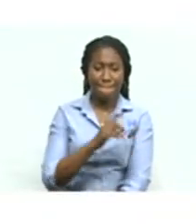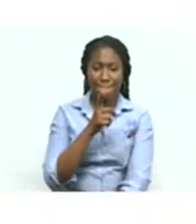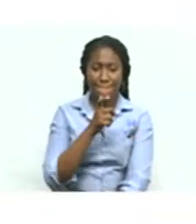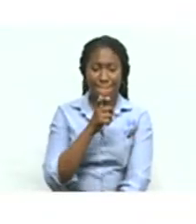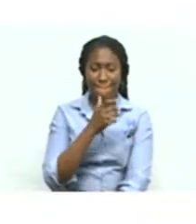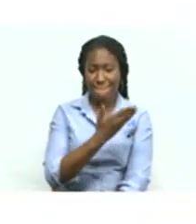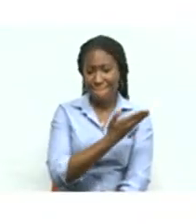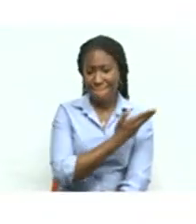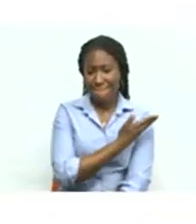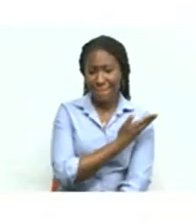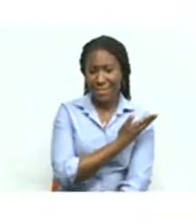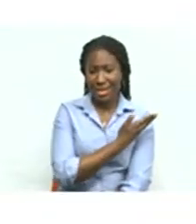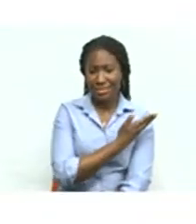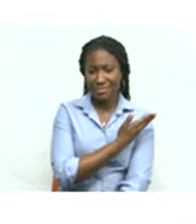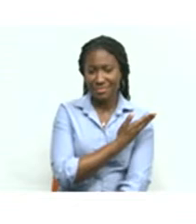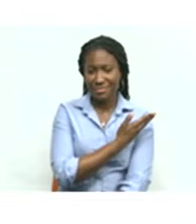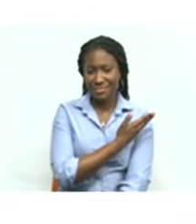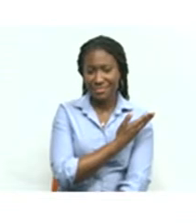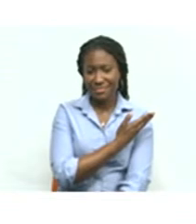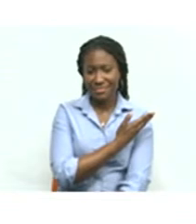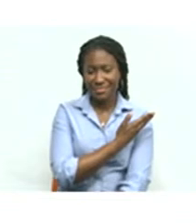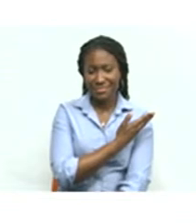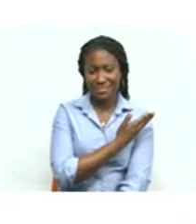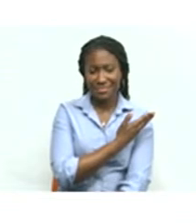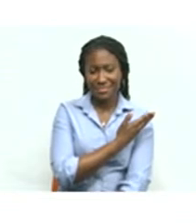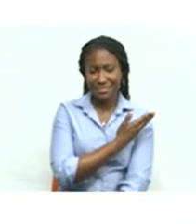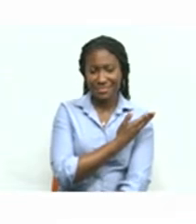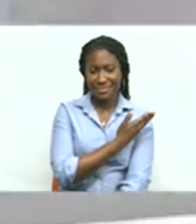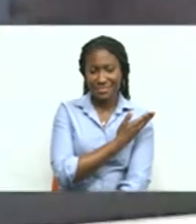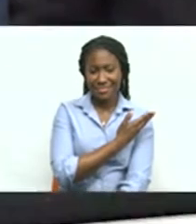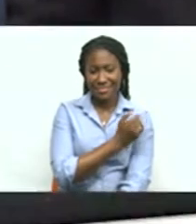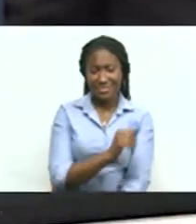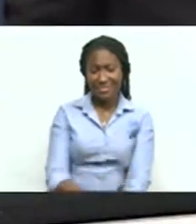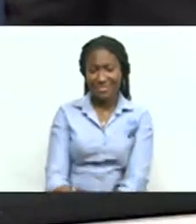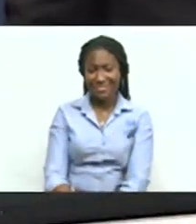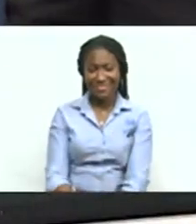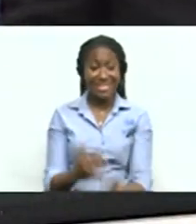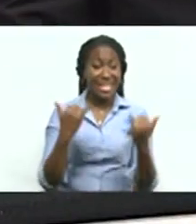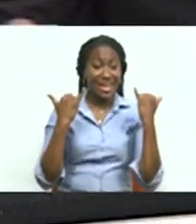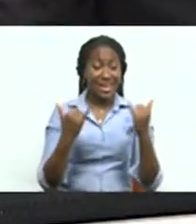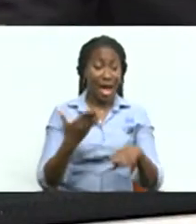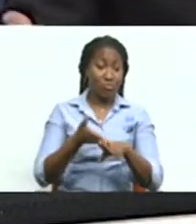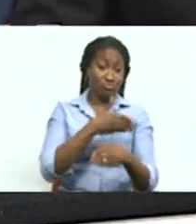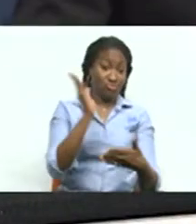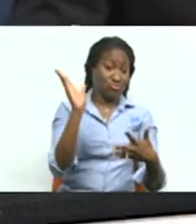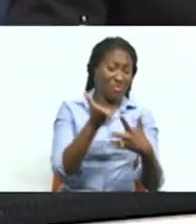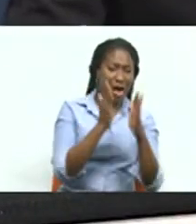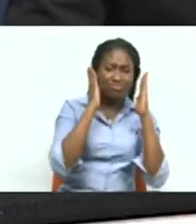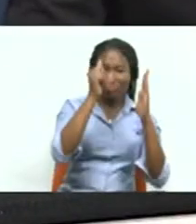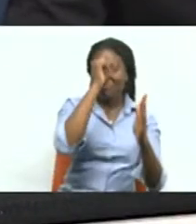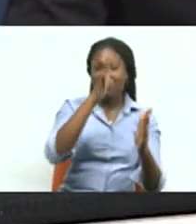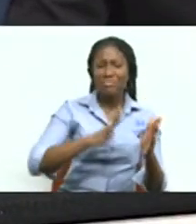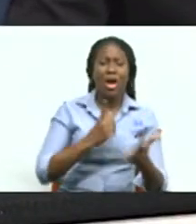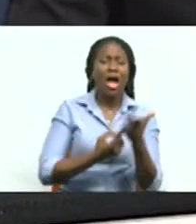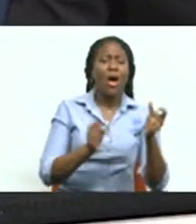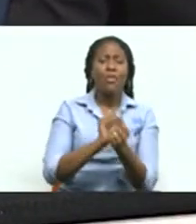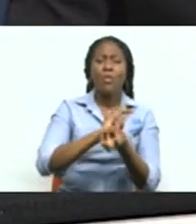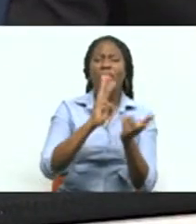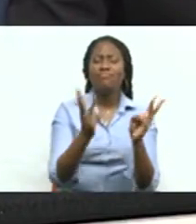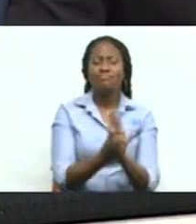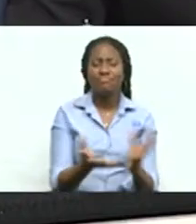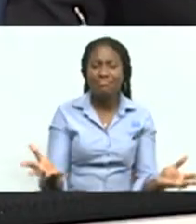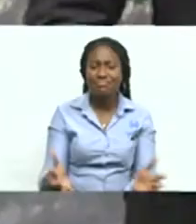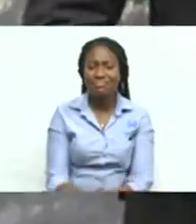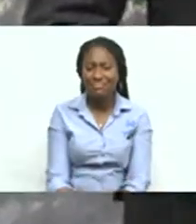Brought to you by Endcash. Scan, pay, done. As we head to this break, let's check in with Killeen to see what's coming up in the weather next.